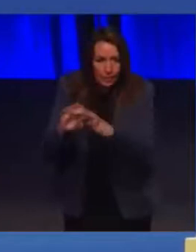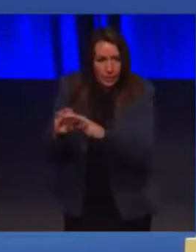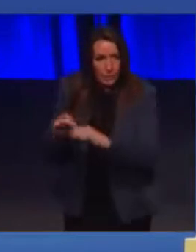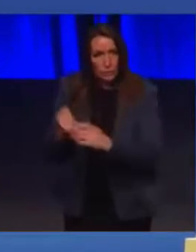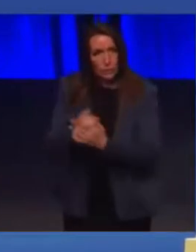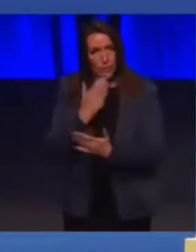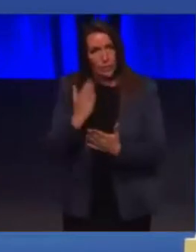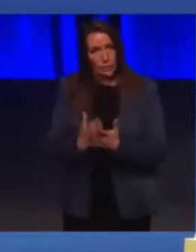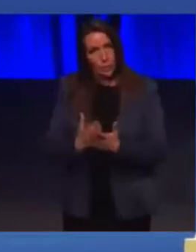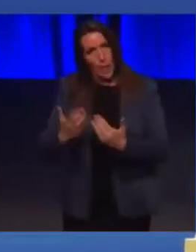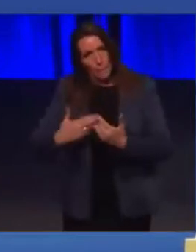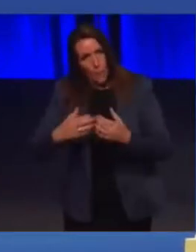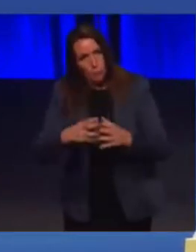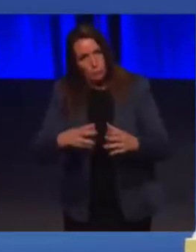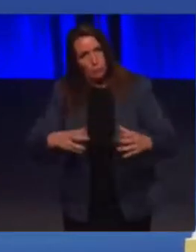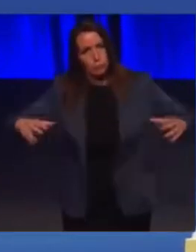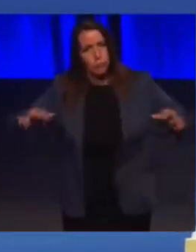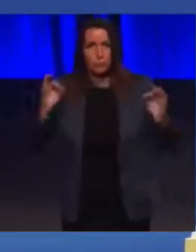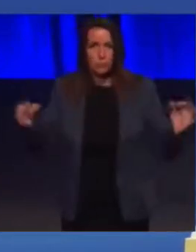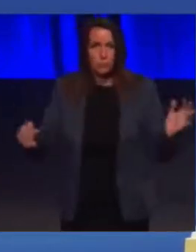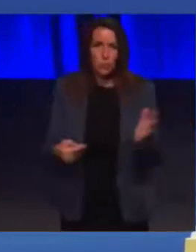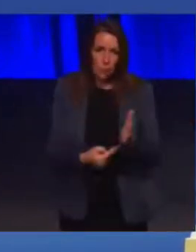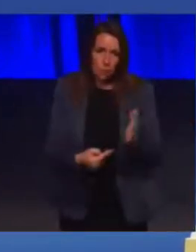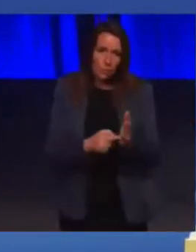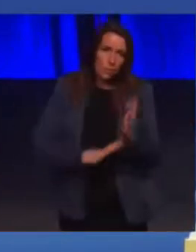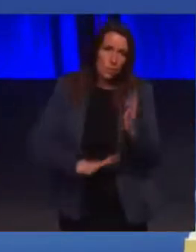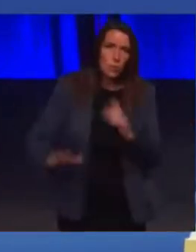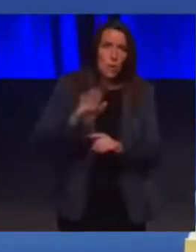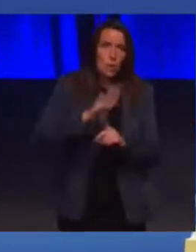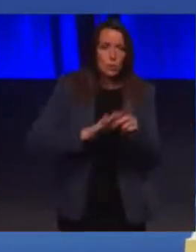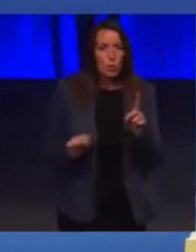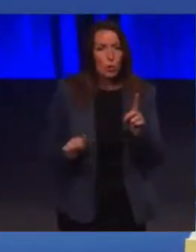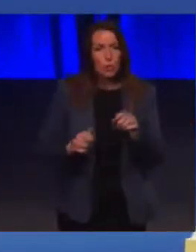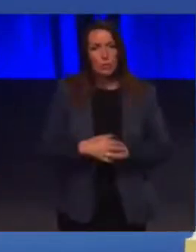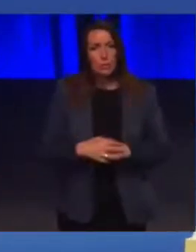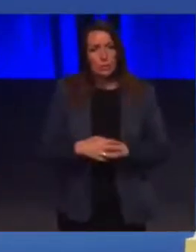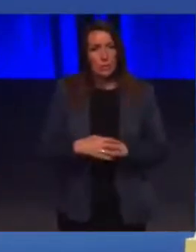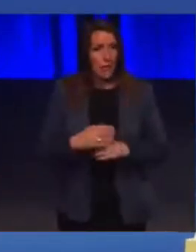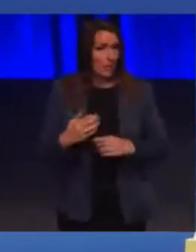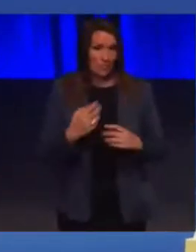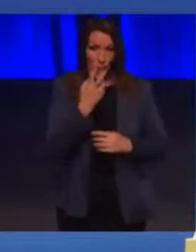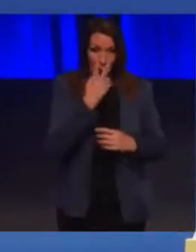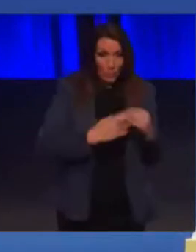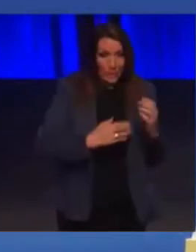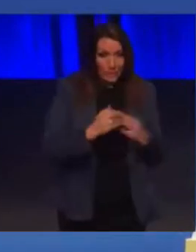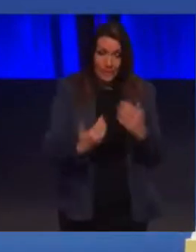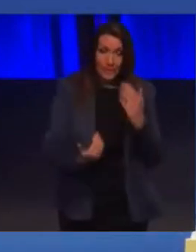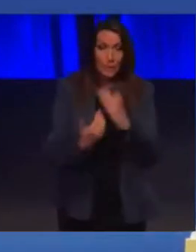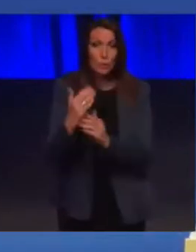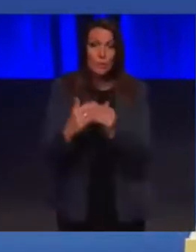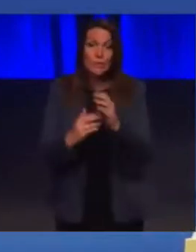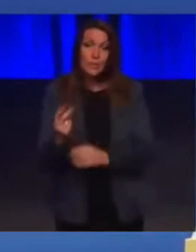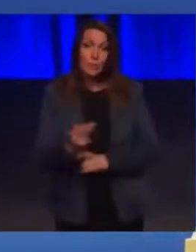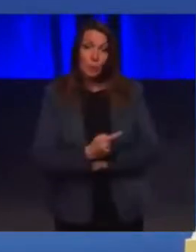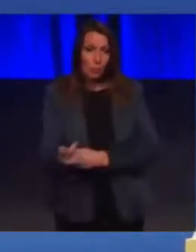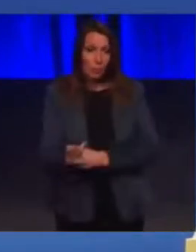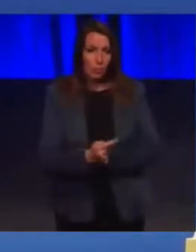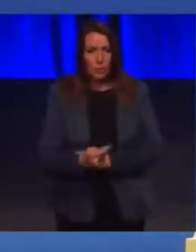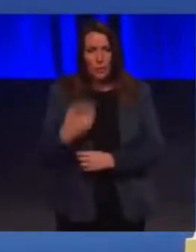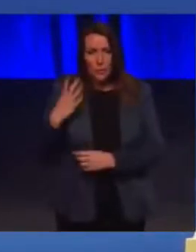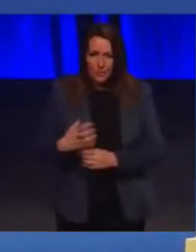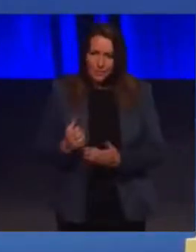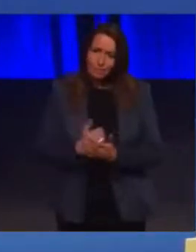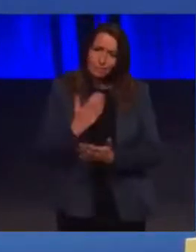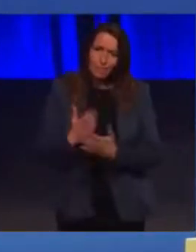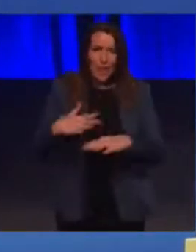Places Toilets across the country in existing buildings and in more new ones. Because we need a network of